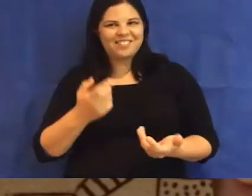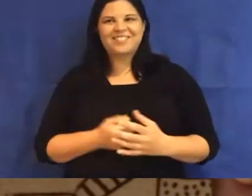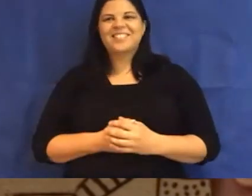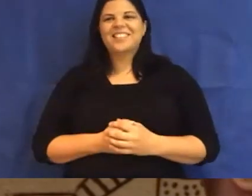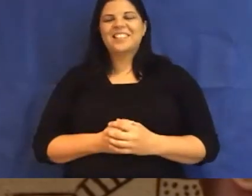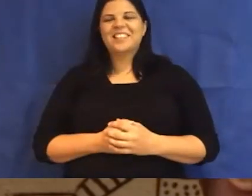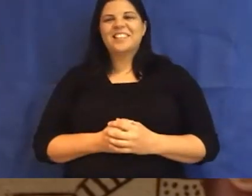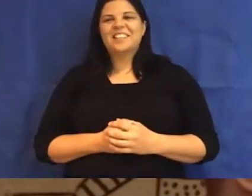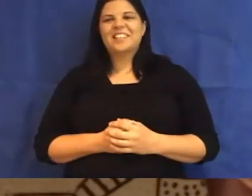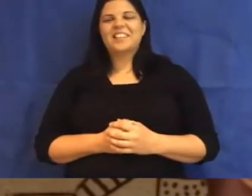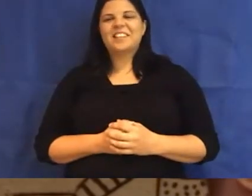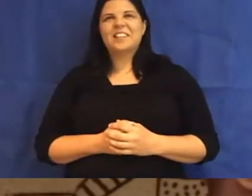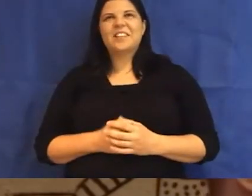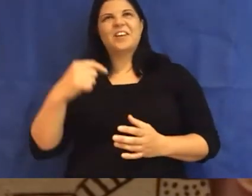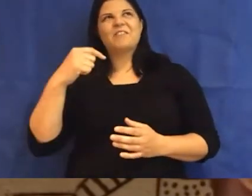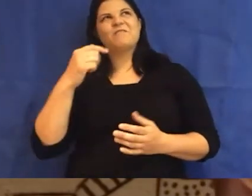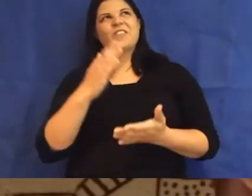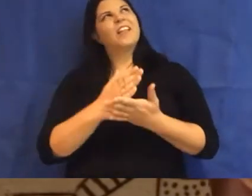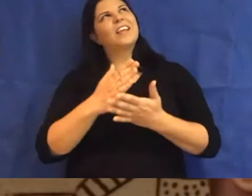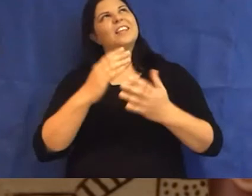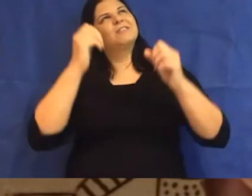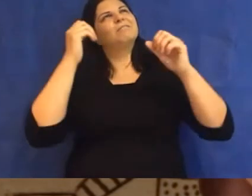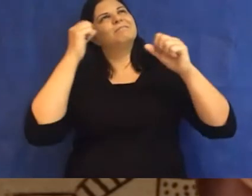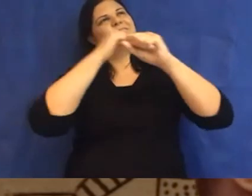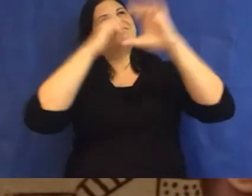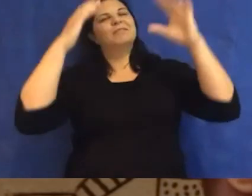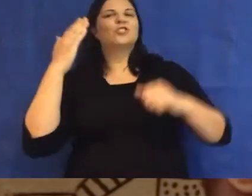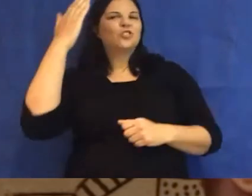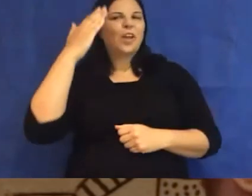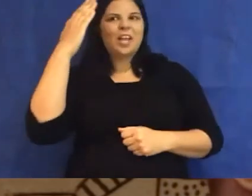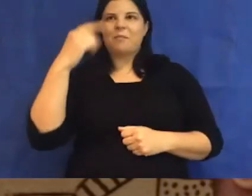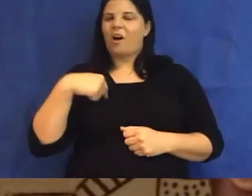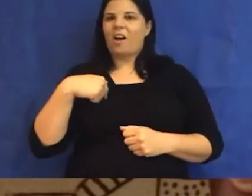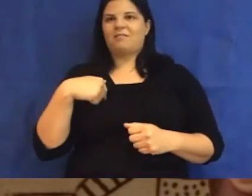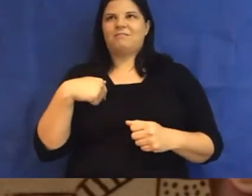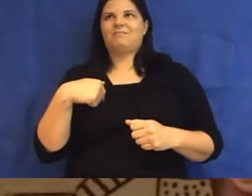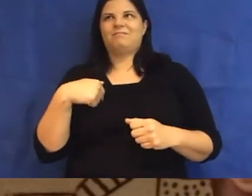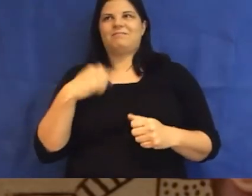Kind of a pure fantasy that, like, no, that I would never be able to, like,